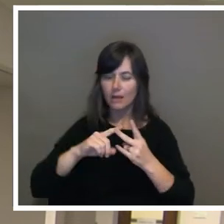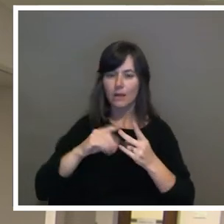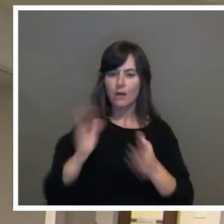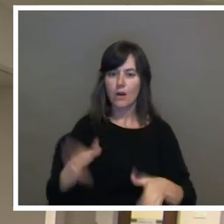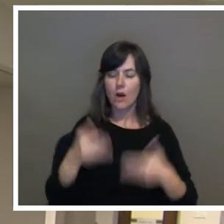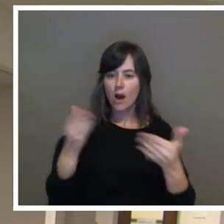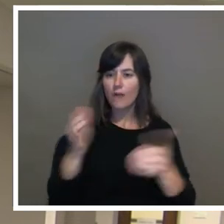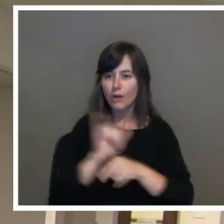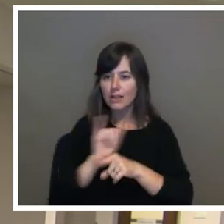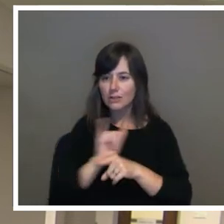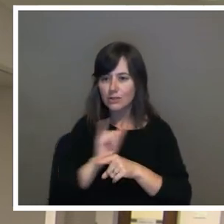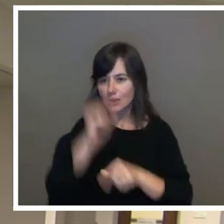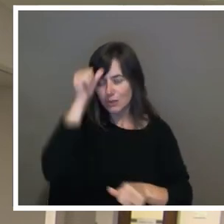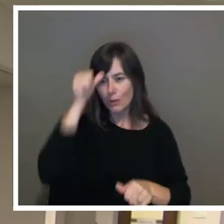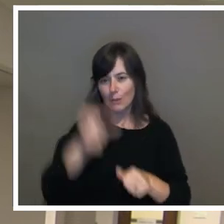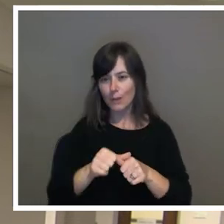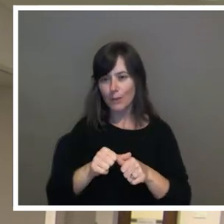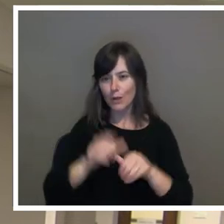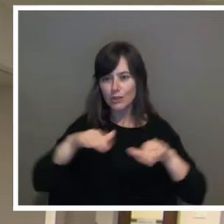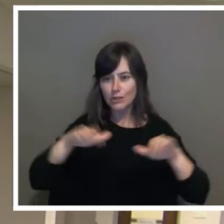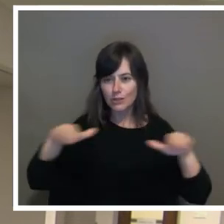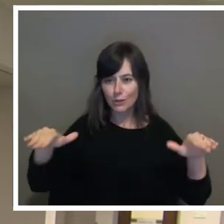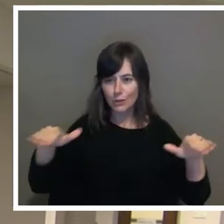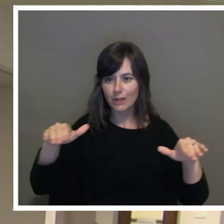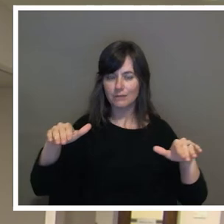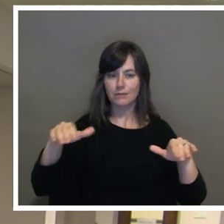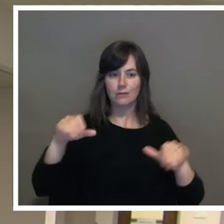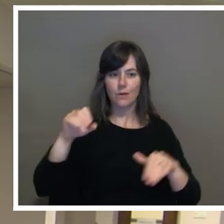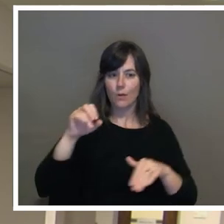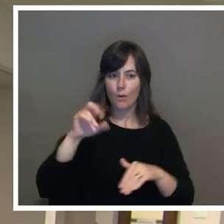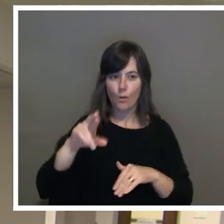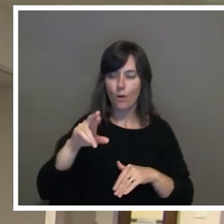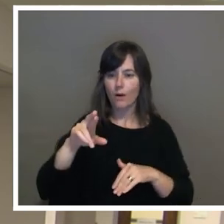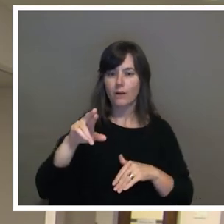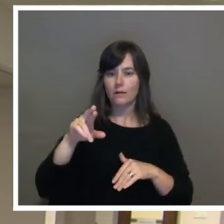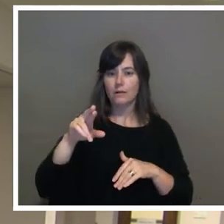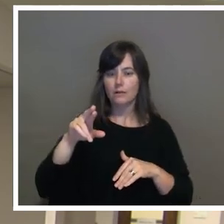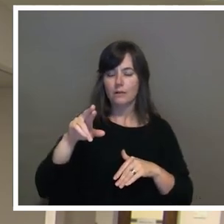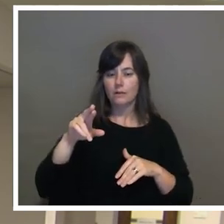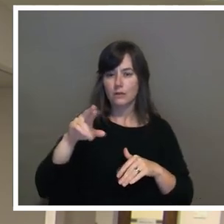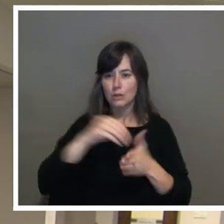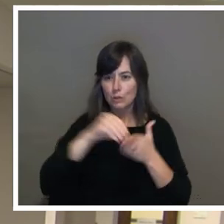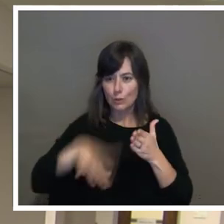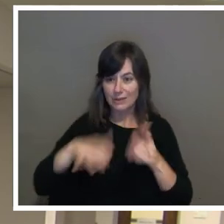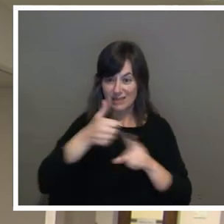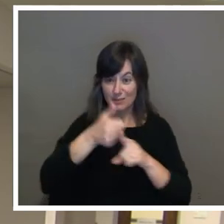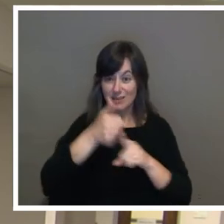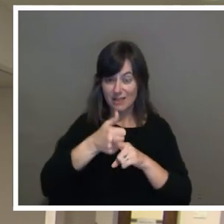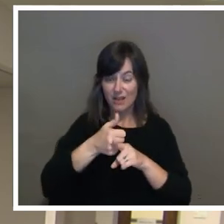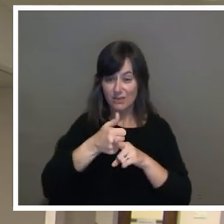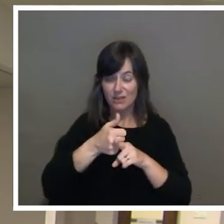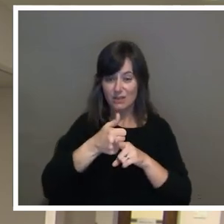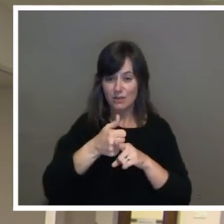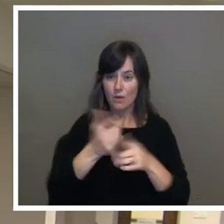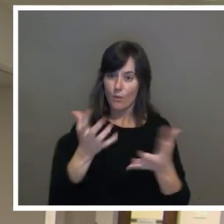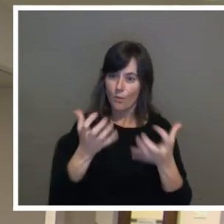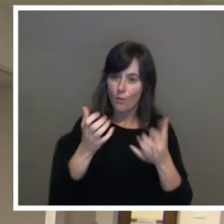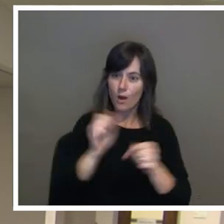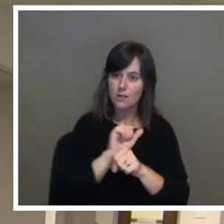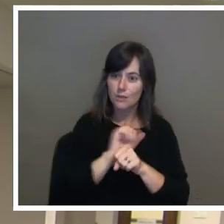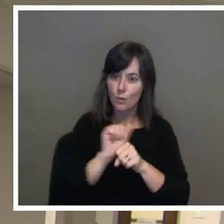Remember, children or students like to work. So